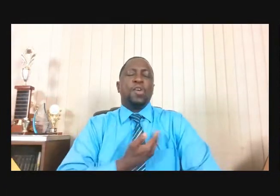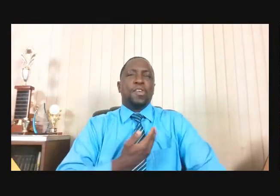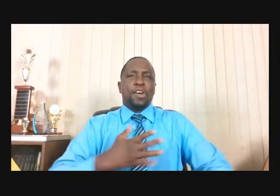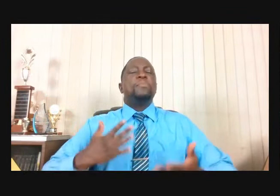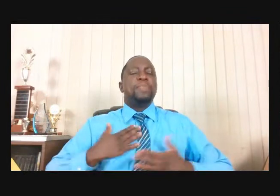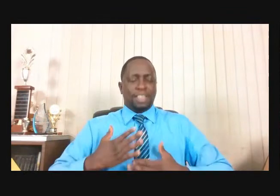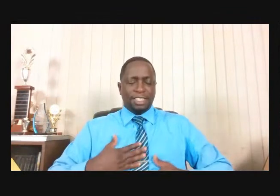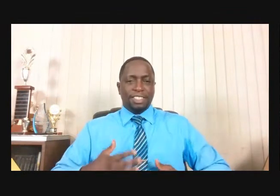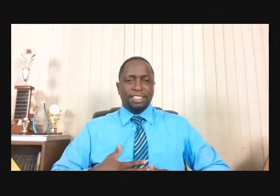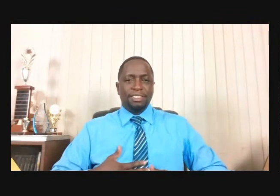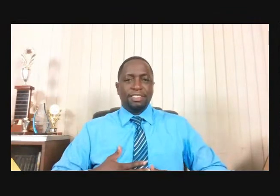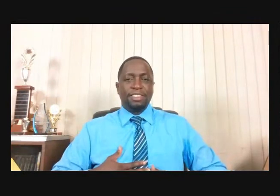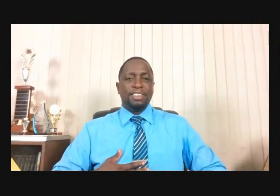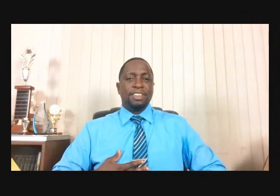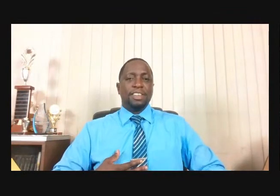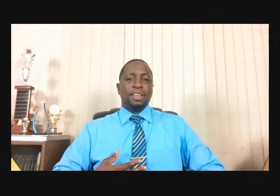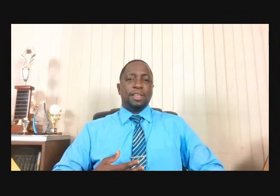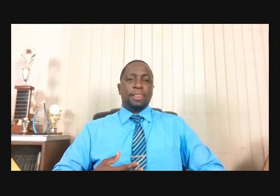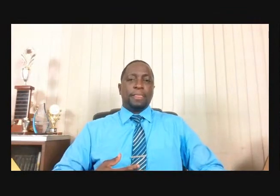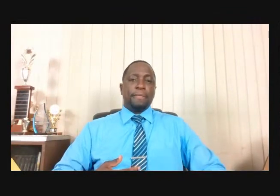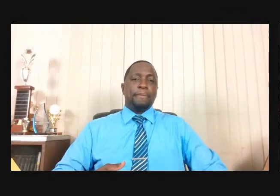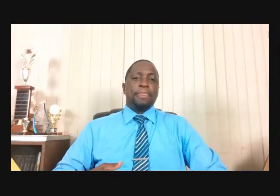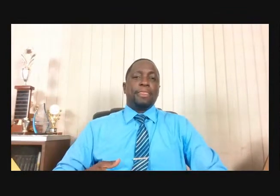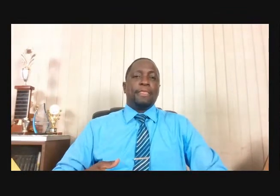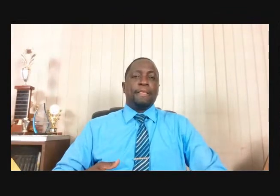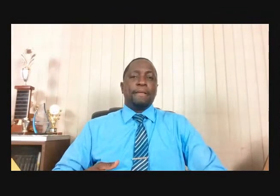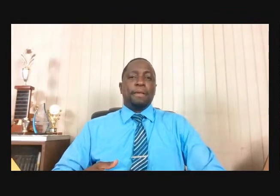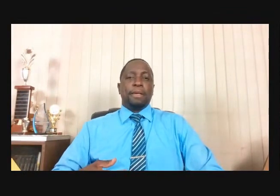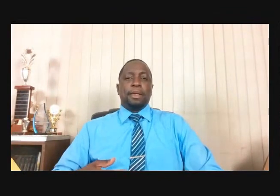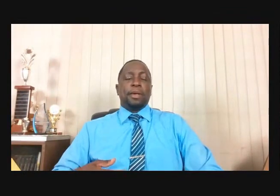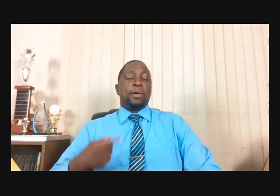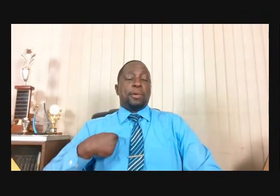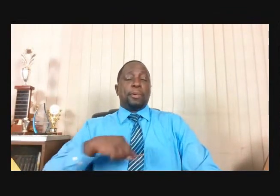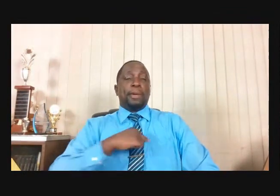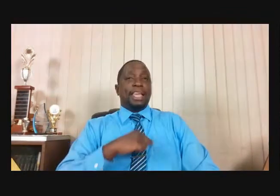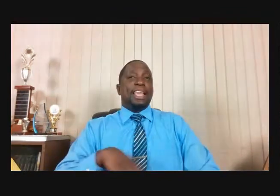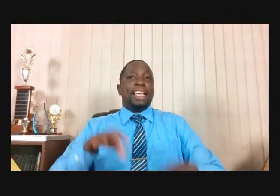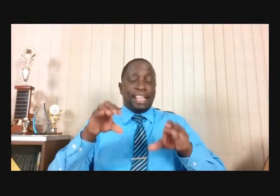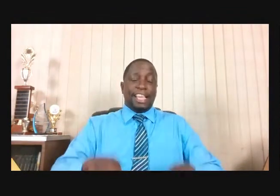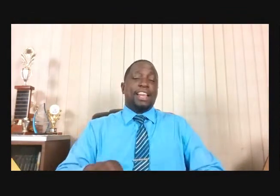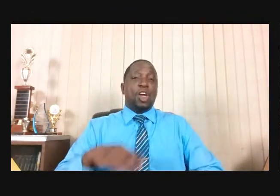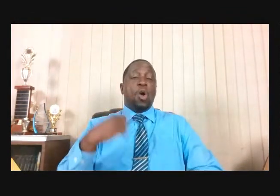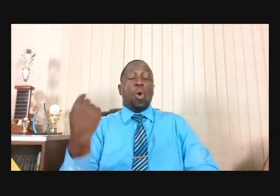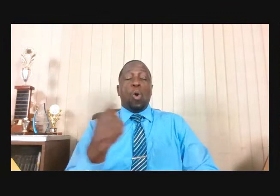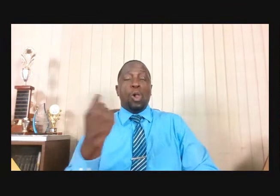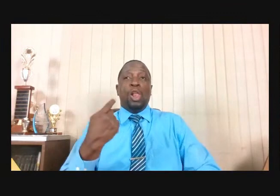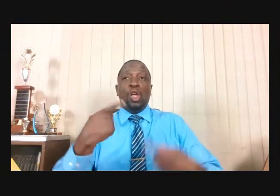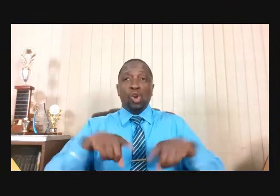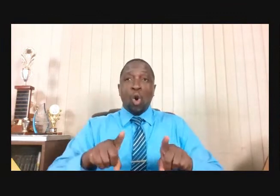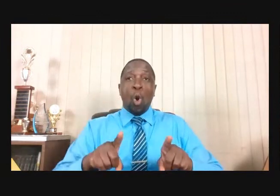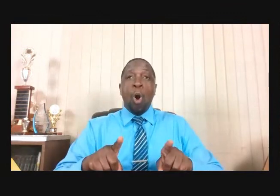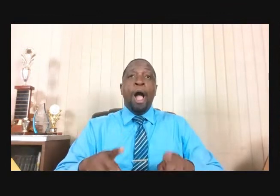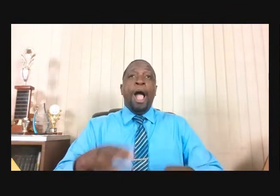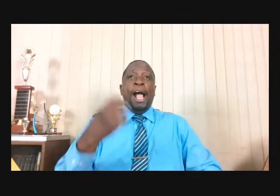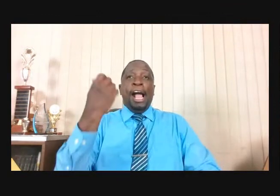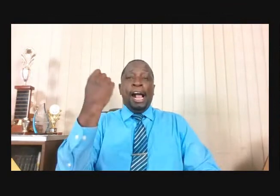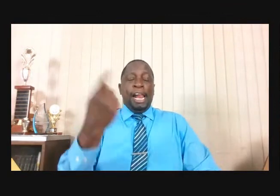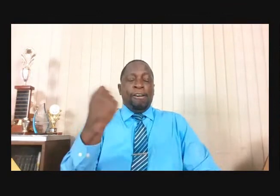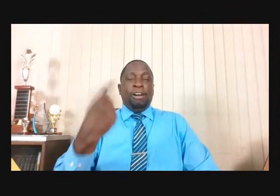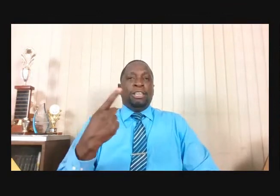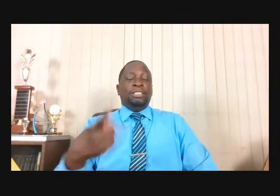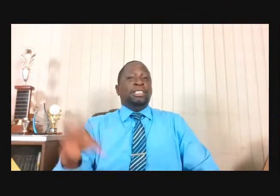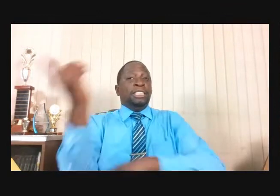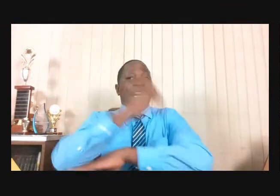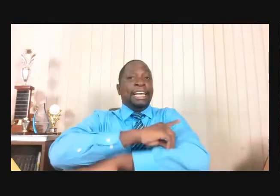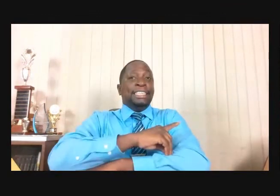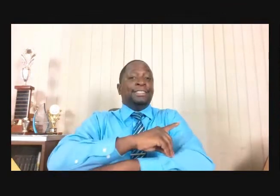go 11 days without sleep, after which your body begins to shut down, and then you die.